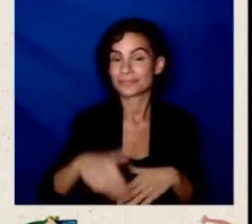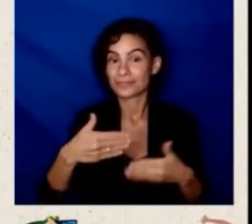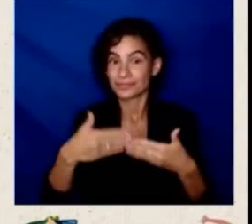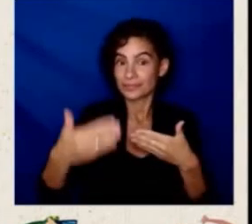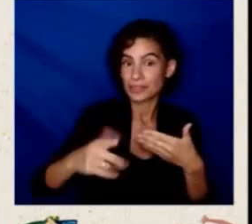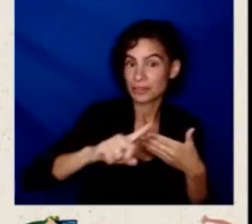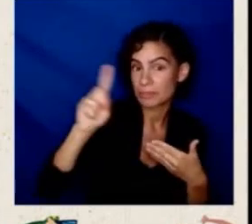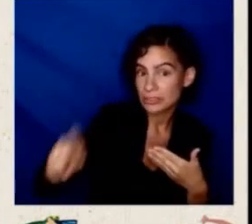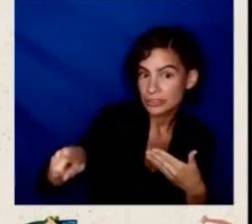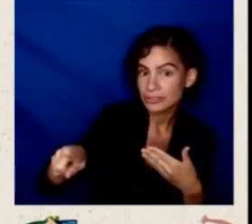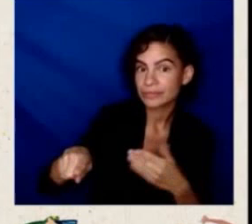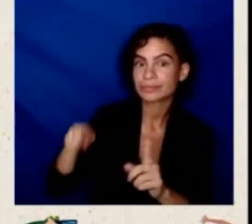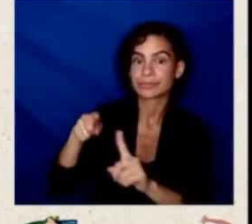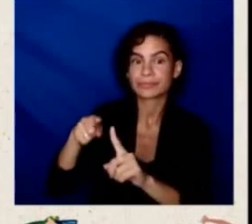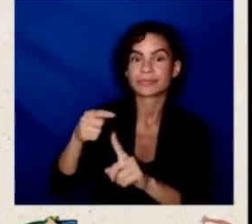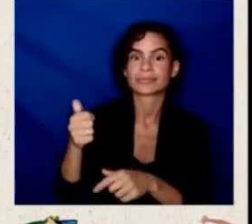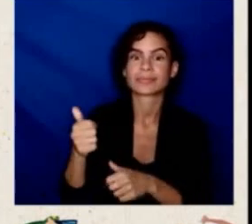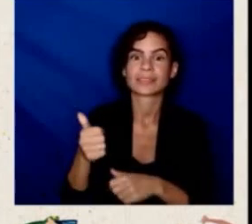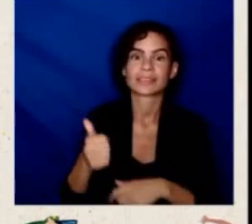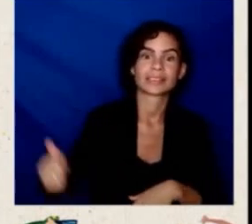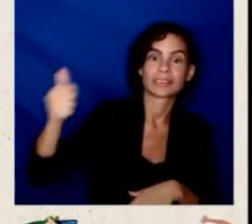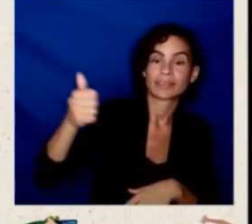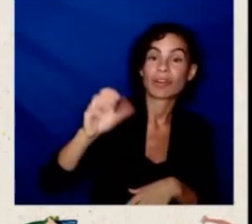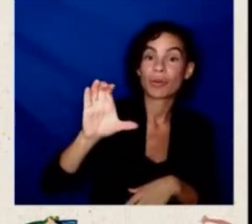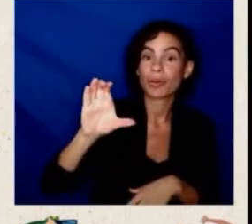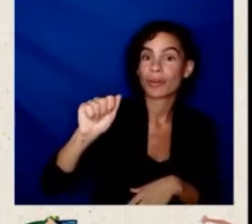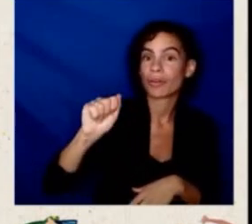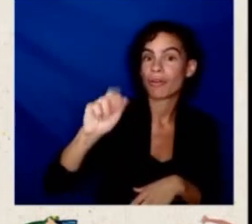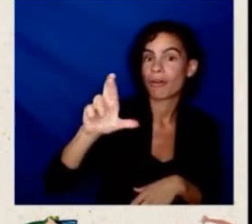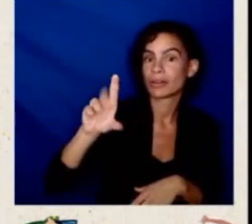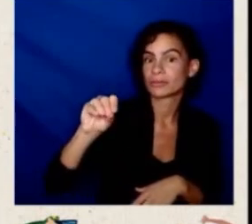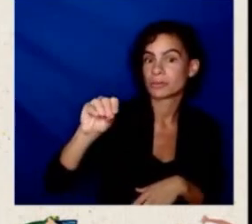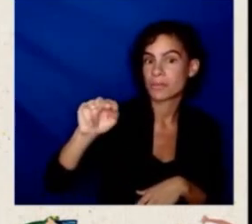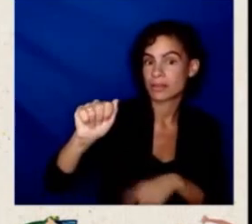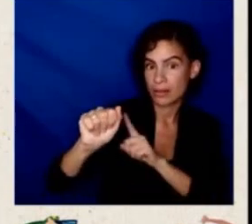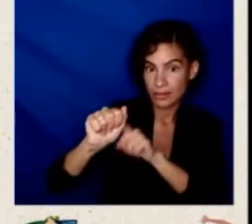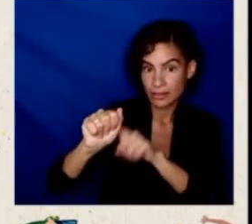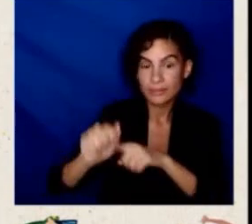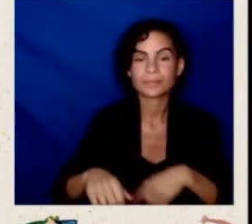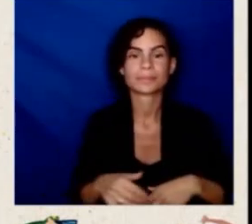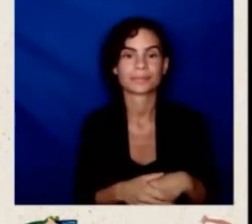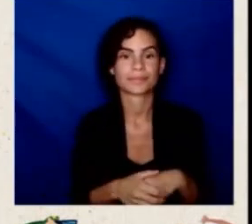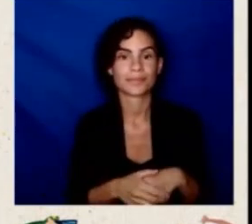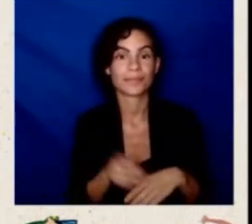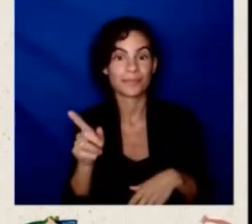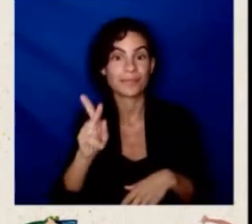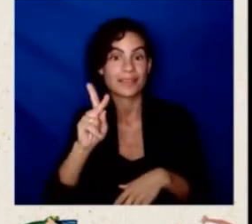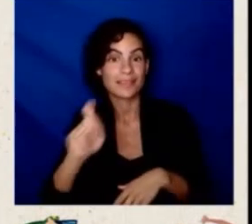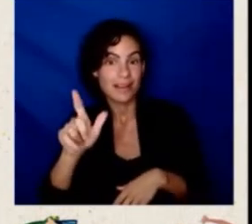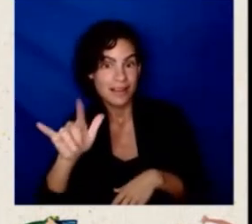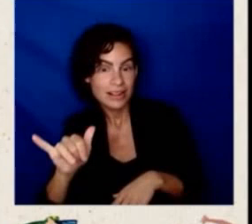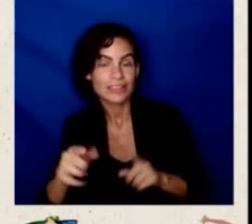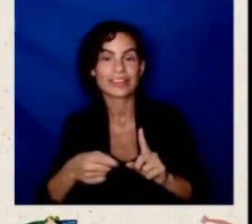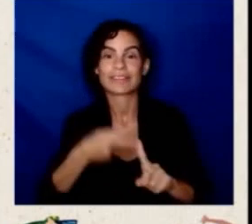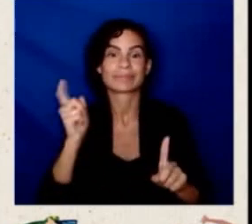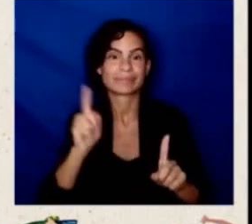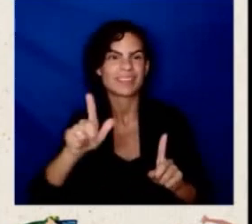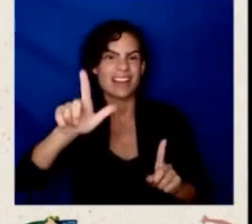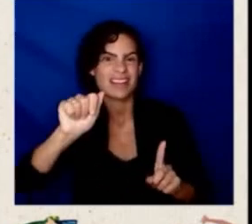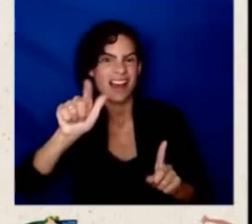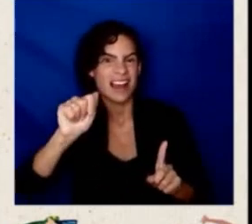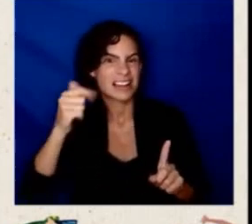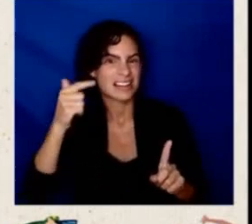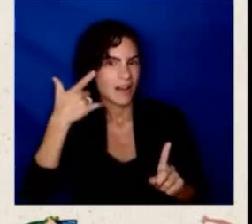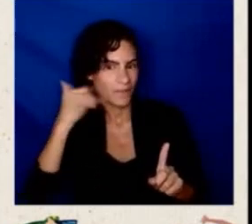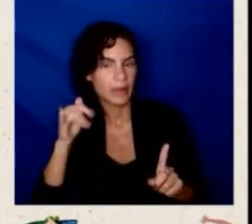it comes from Kelly Gones with the Los Angeles Board of Education. Kelly, please. Hi. Good afternoon, everyone. I'm Kelly